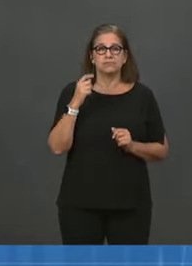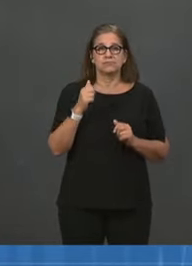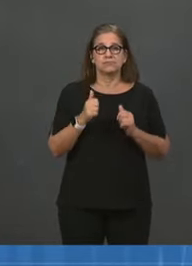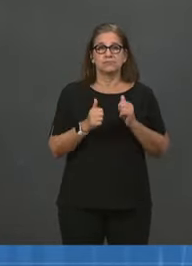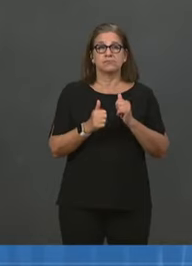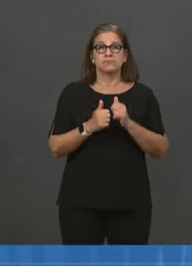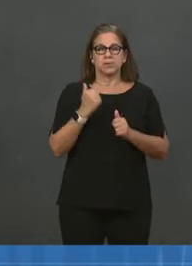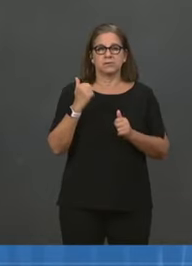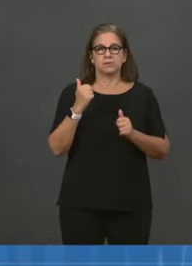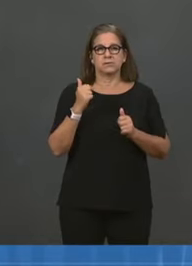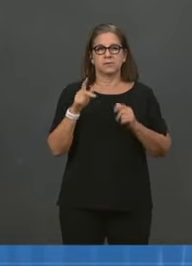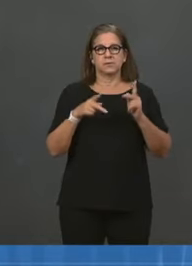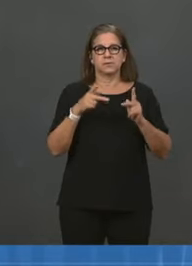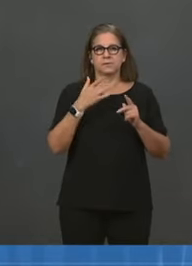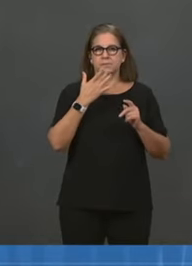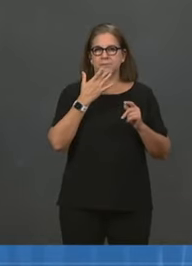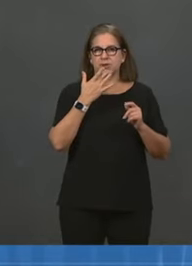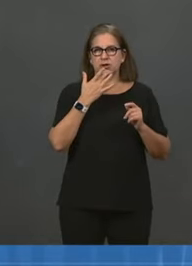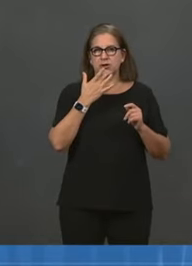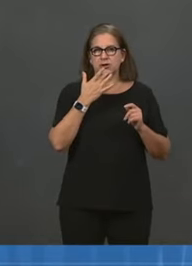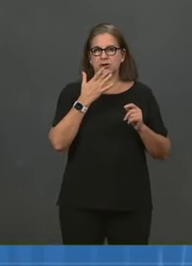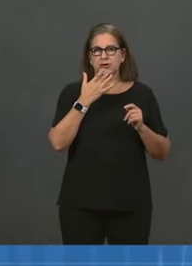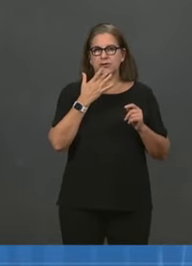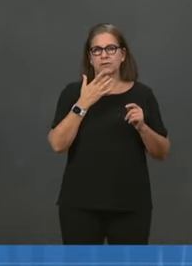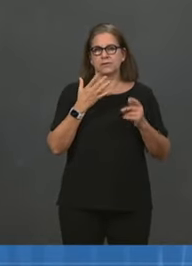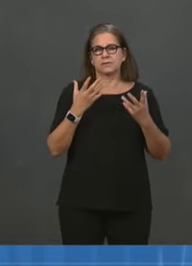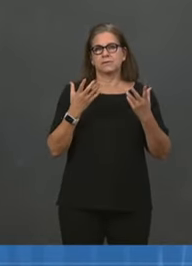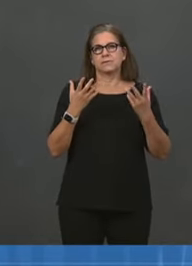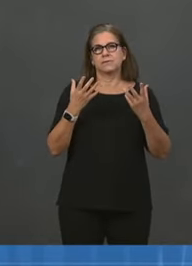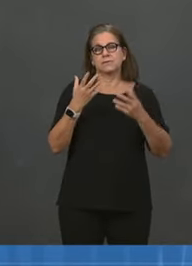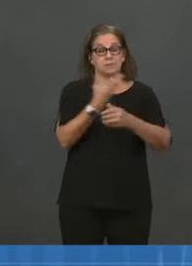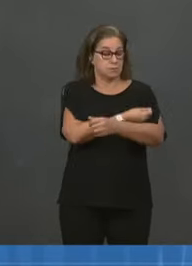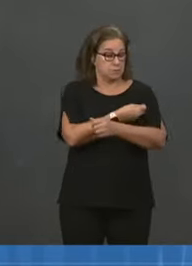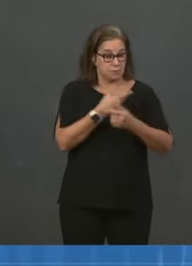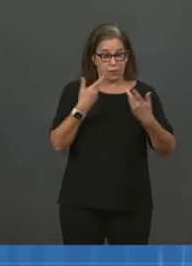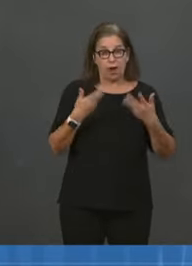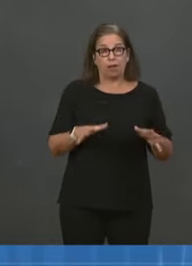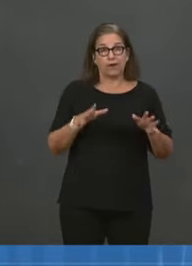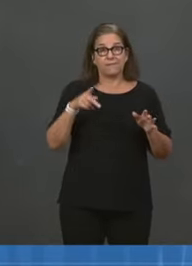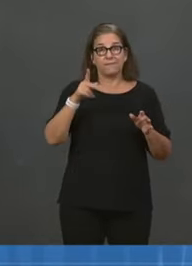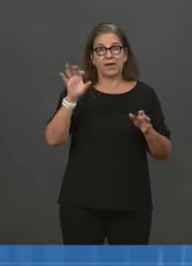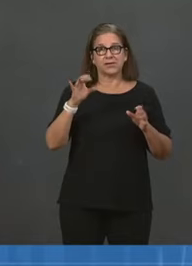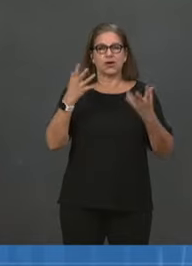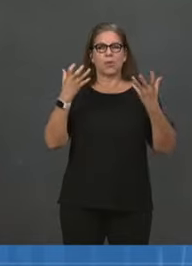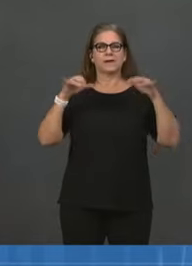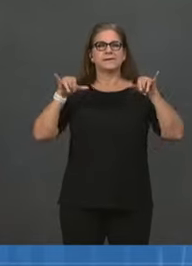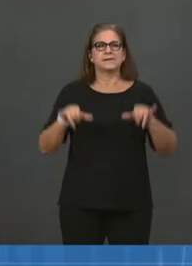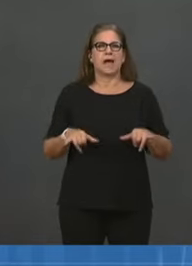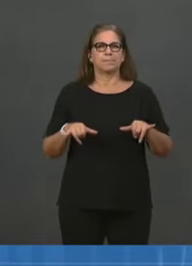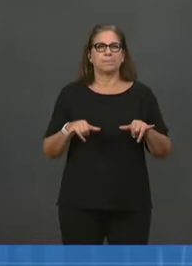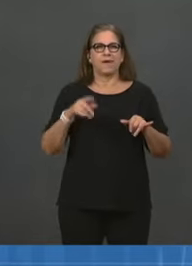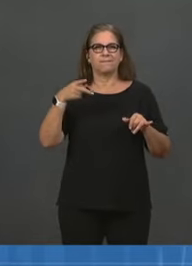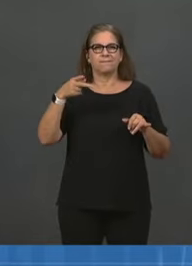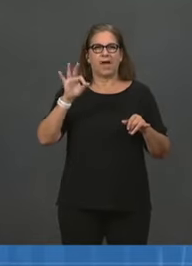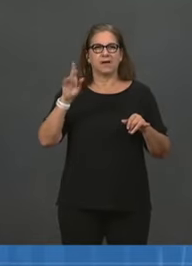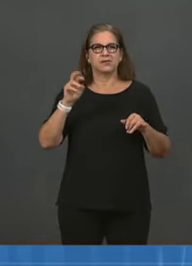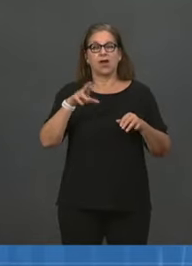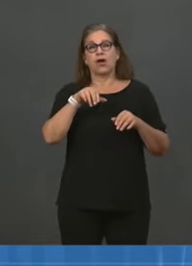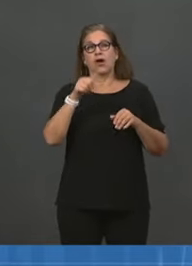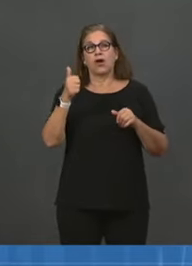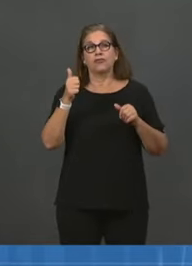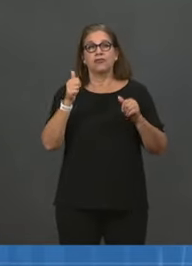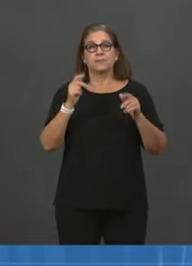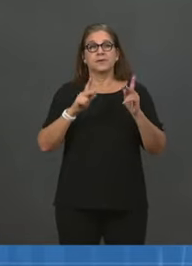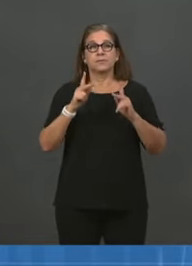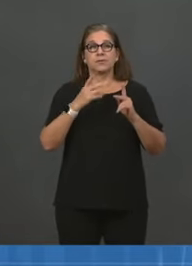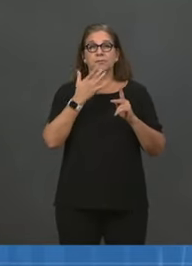preference very much for the original vaccine series they got, having done very well. There may be some people who might prefer another vaccine